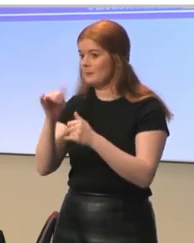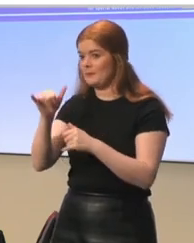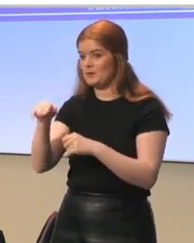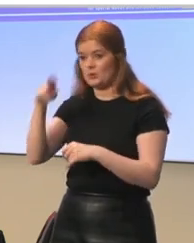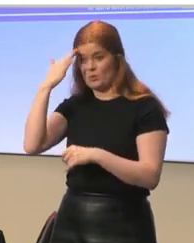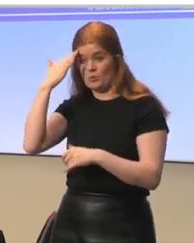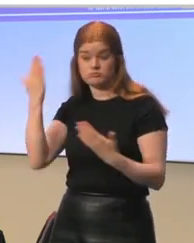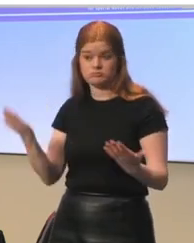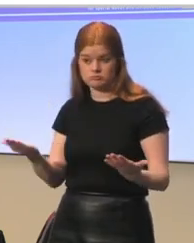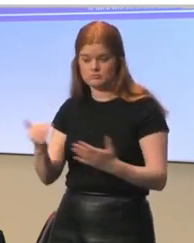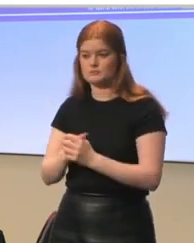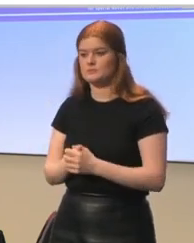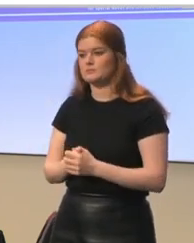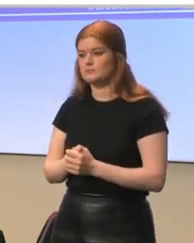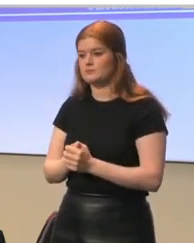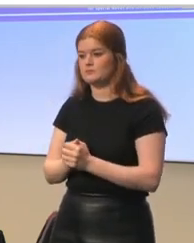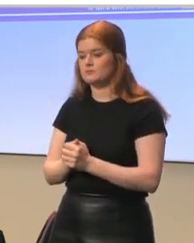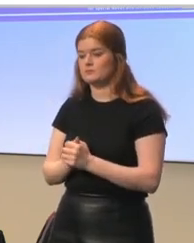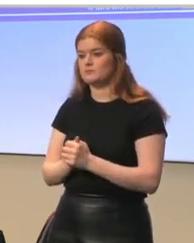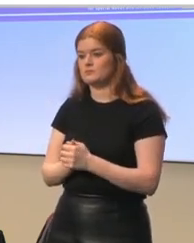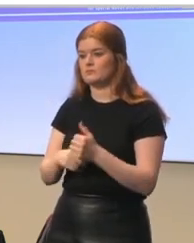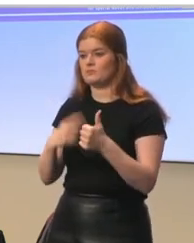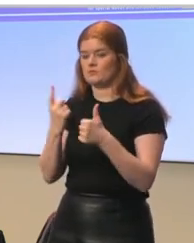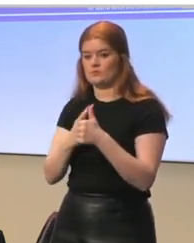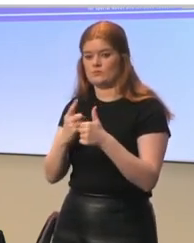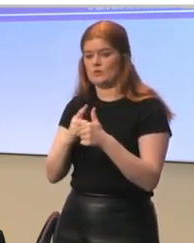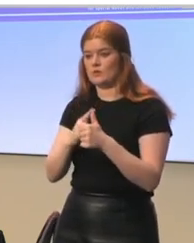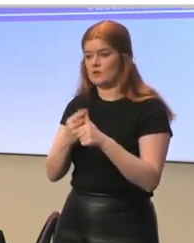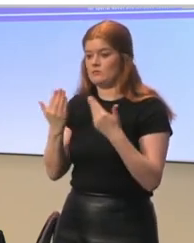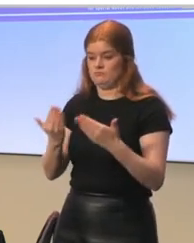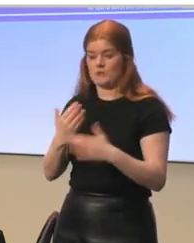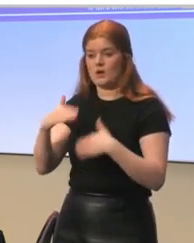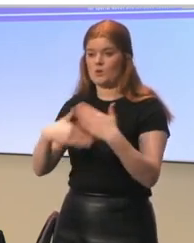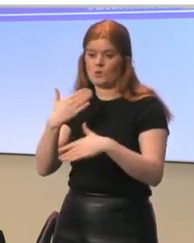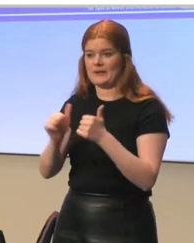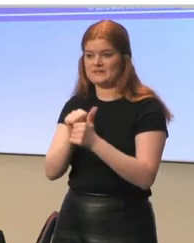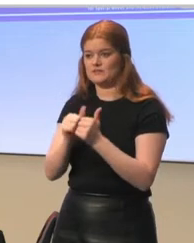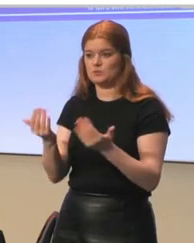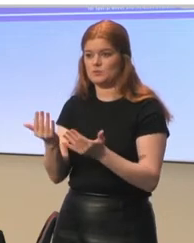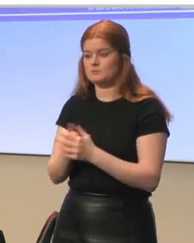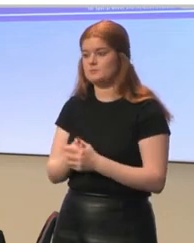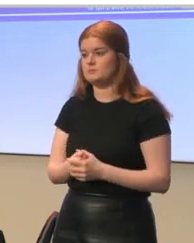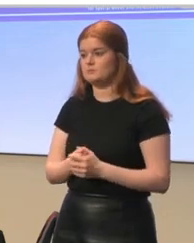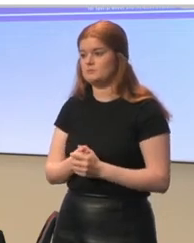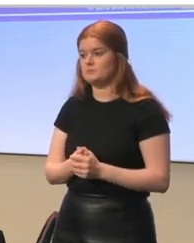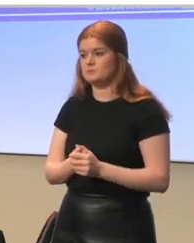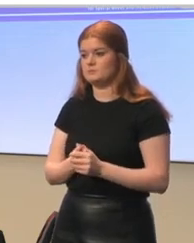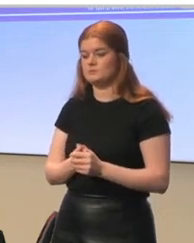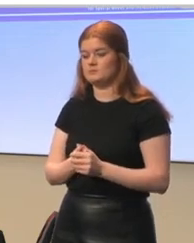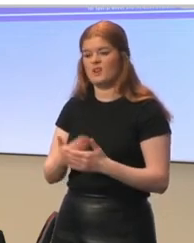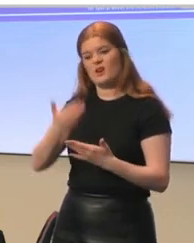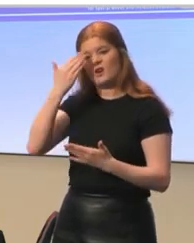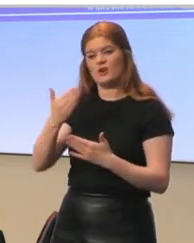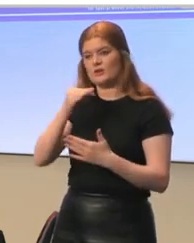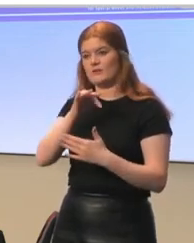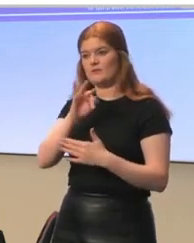know. So, one of the currently ongoing activities is about learning from the